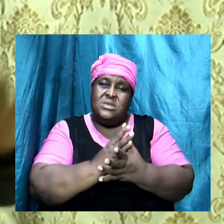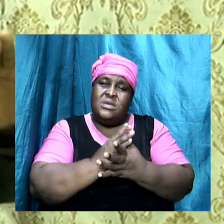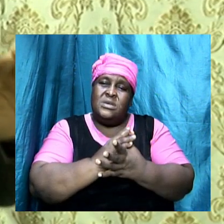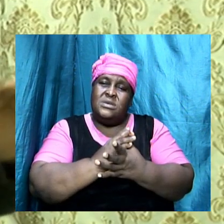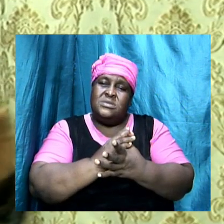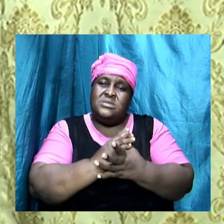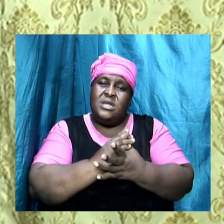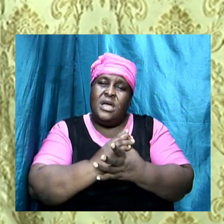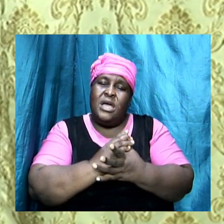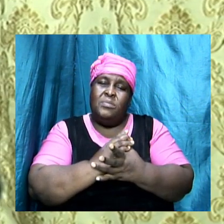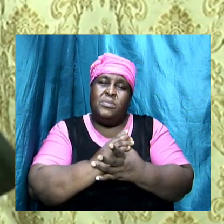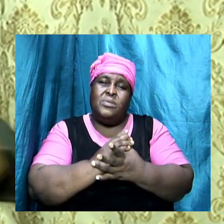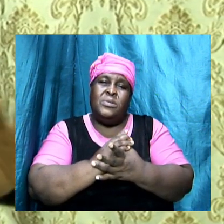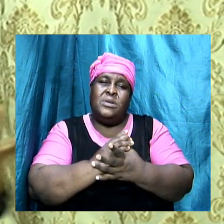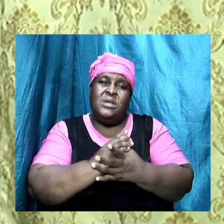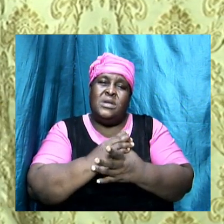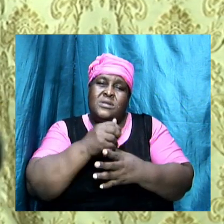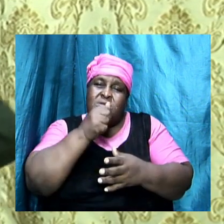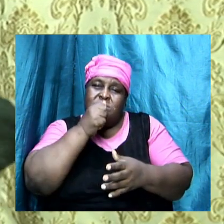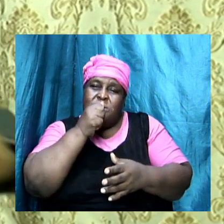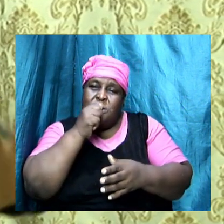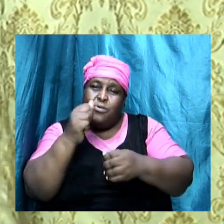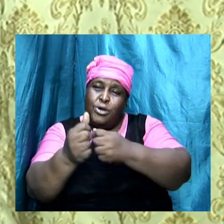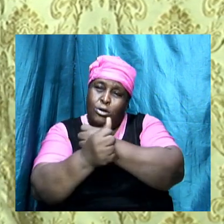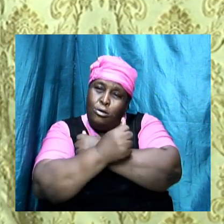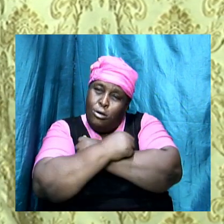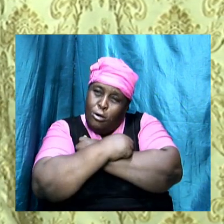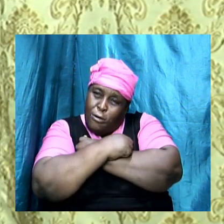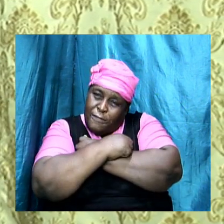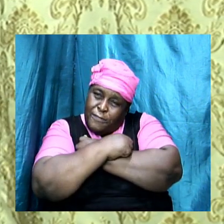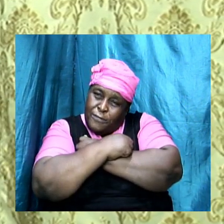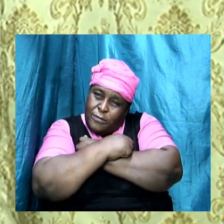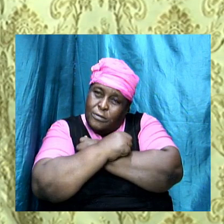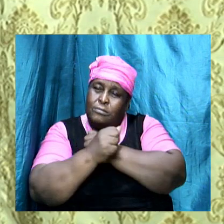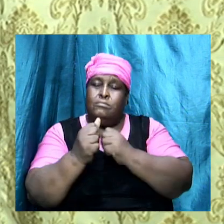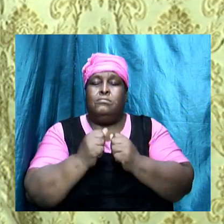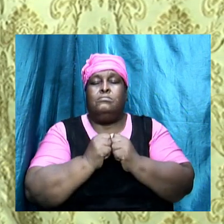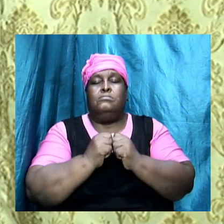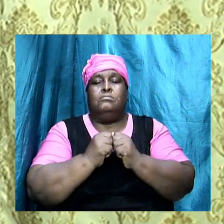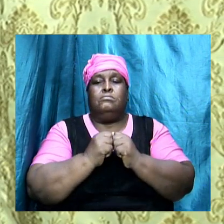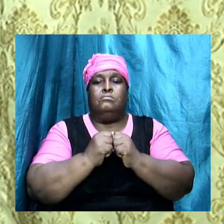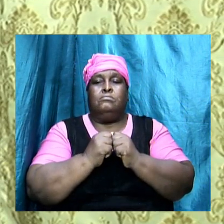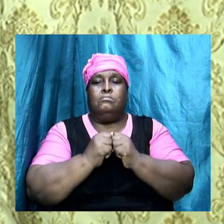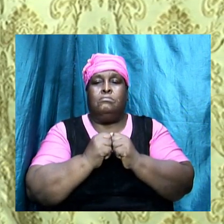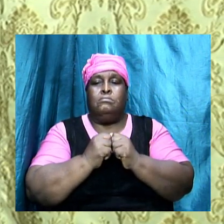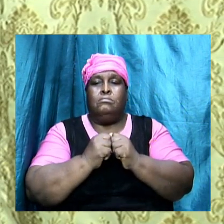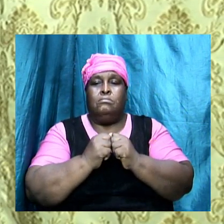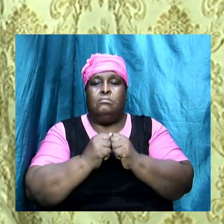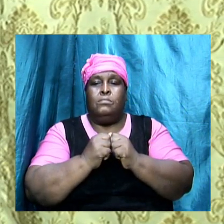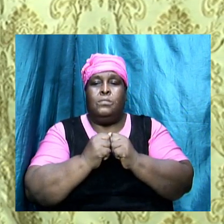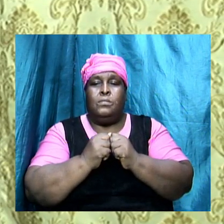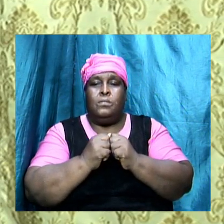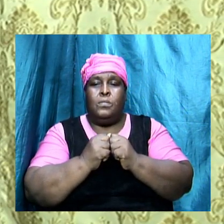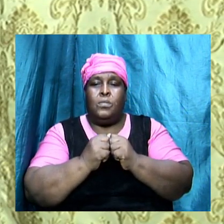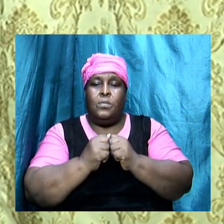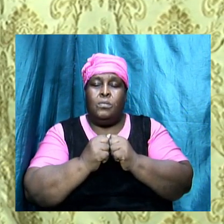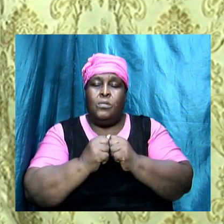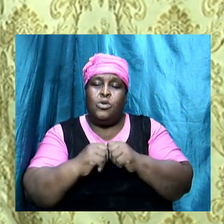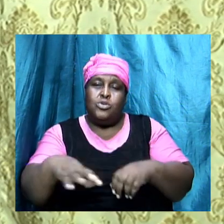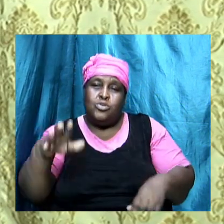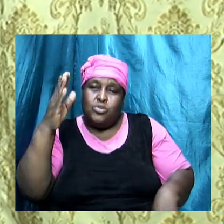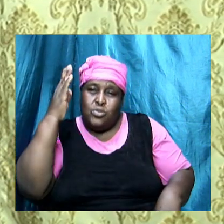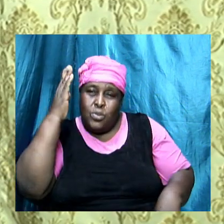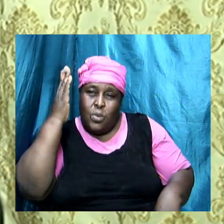they will stroke you while you're in your sin stroke you and tell you that it's alright but it is not and you have to be aware of the